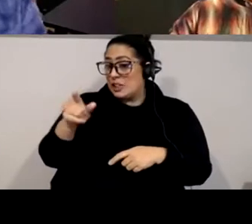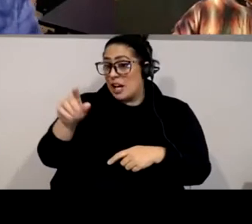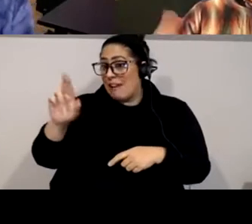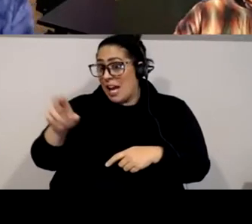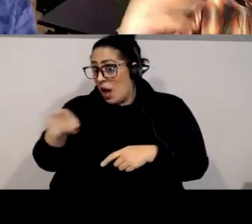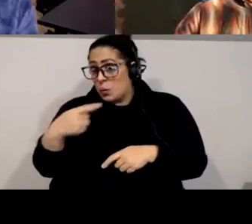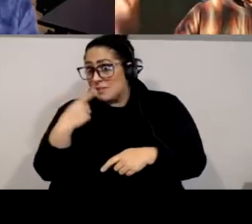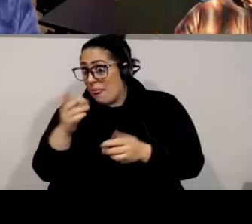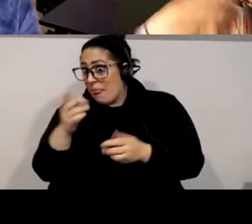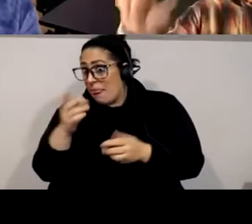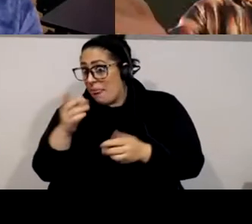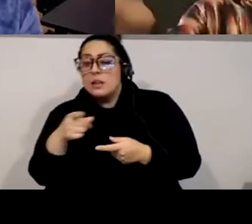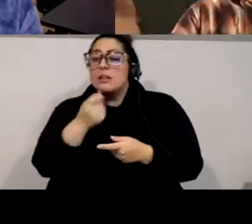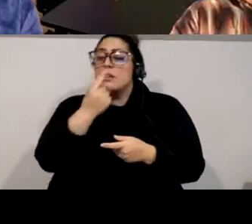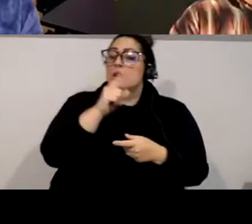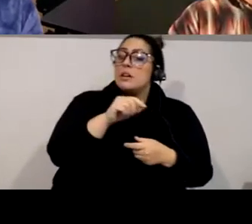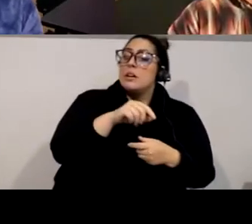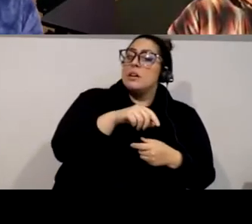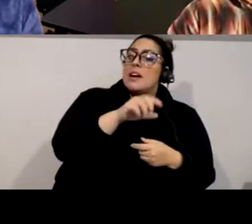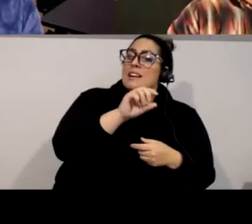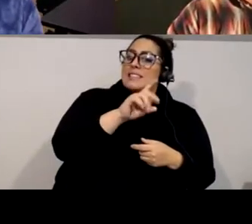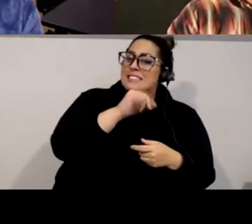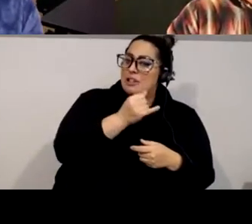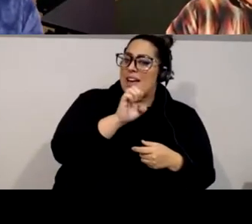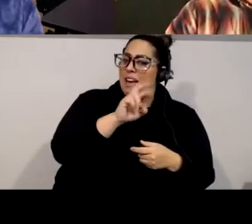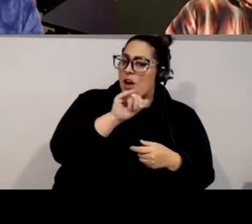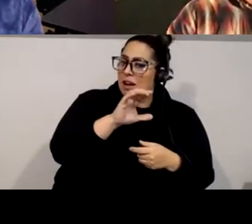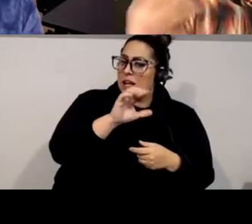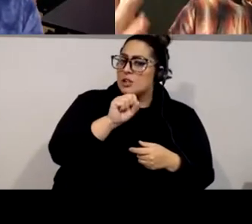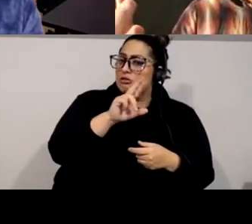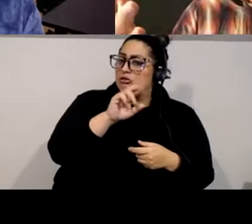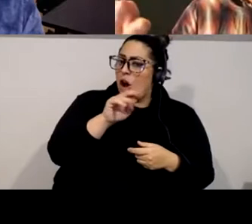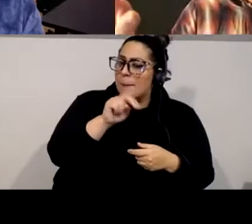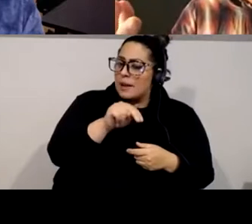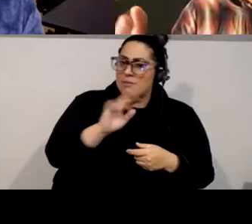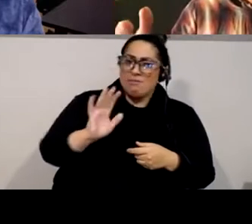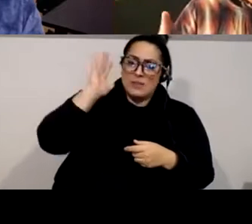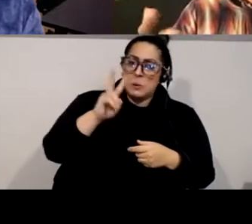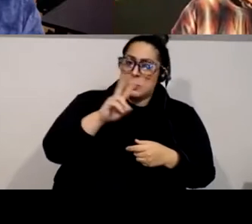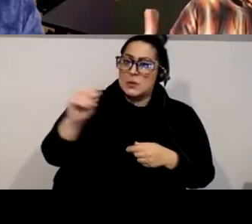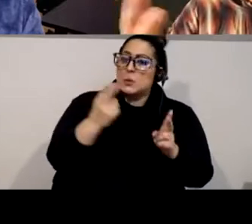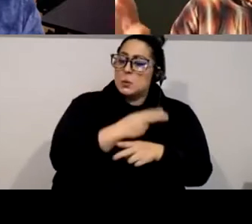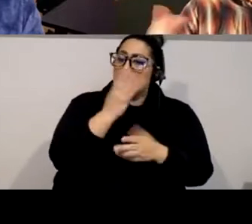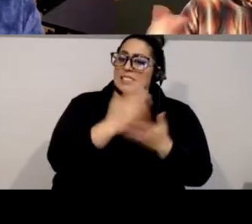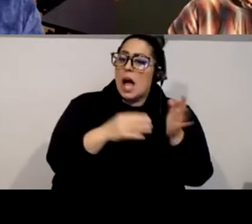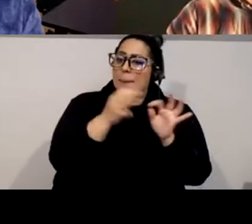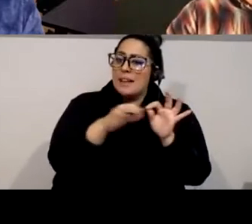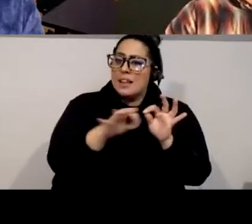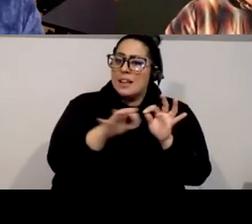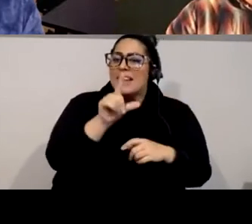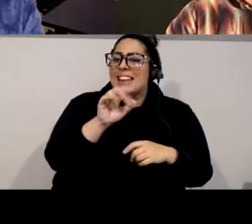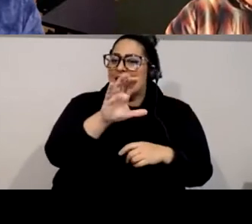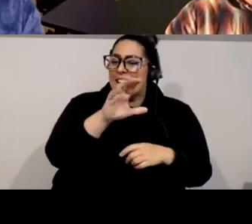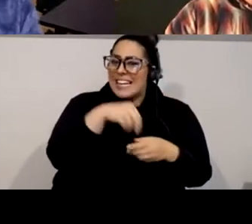he said use the lyric that that that uh it was crazy for him to use yeah the lyric um so basically